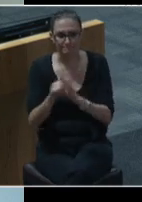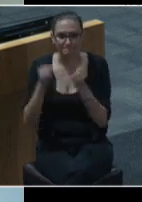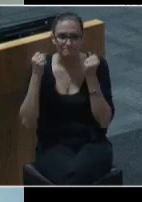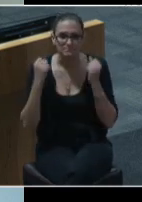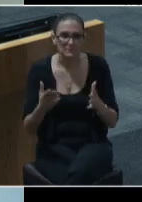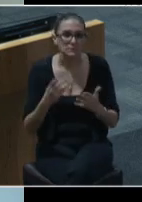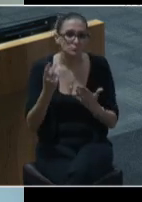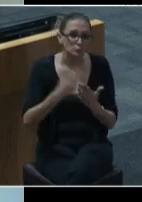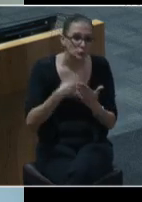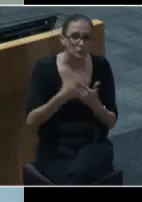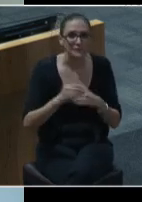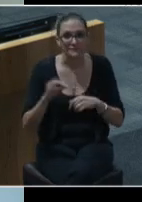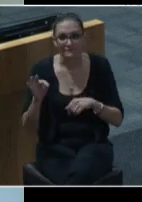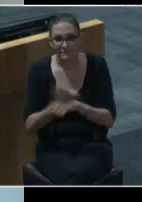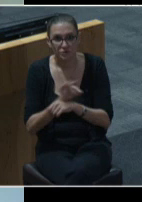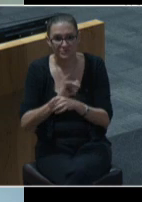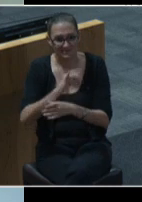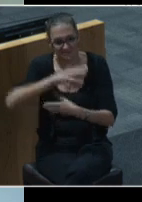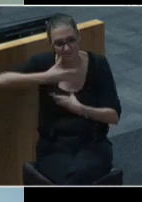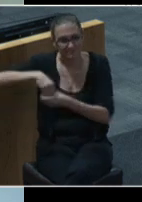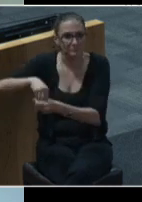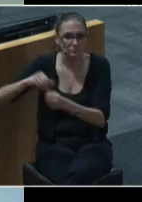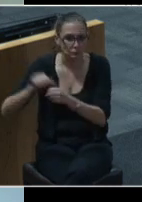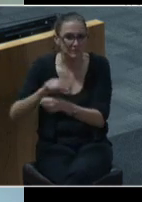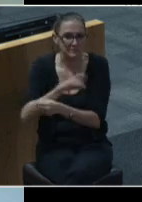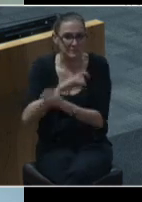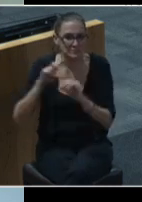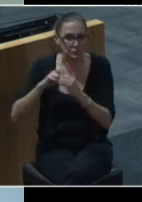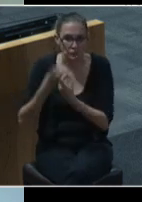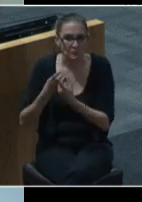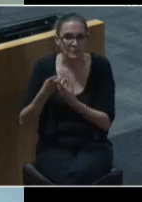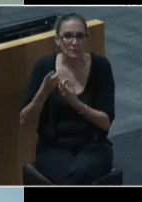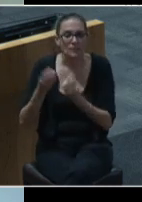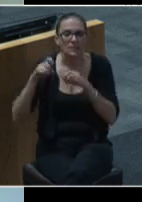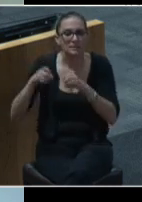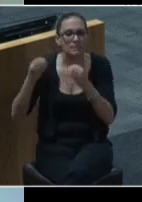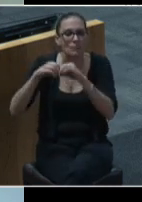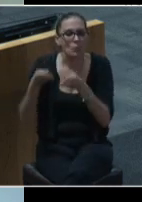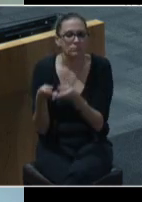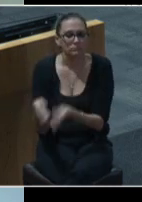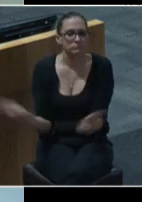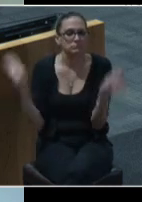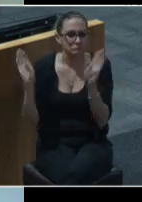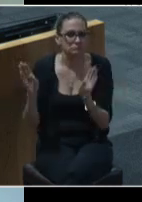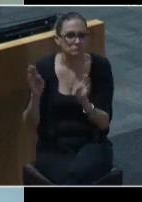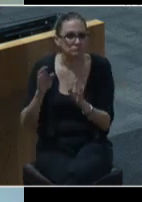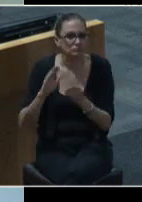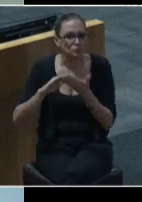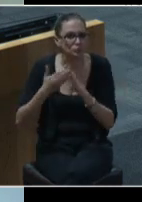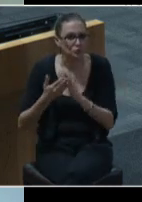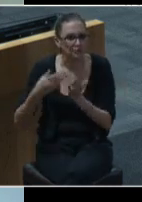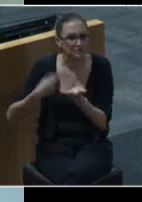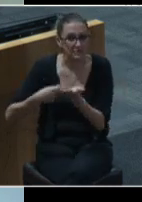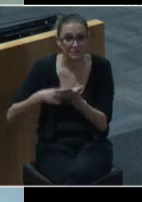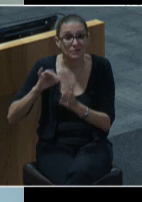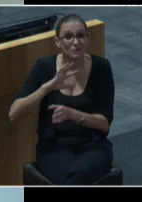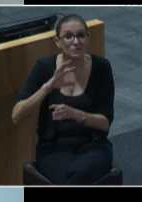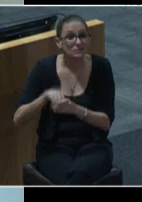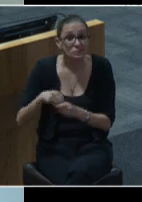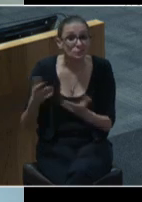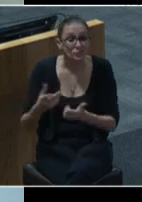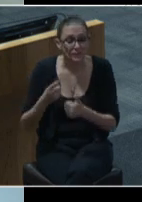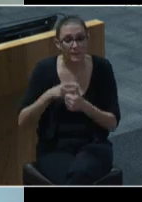and functions currently housed in the police department that are worthy of broader community discussions. These programs include